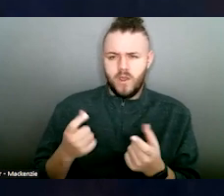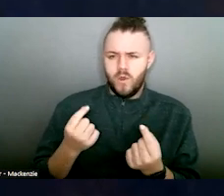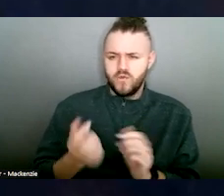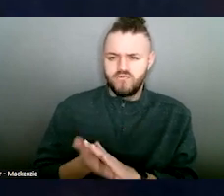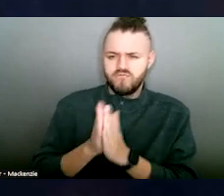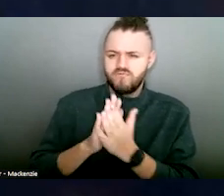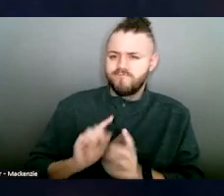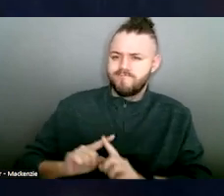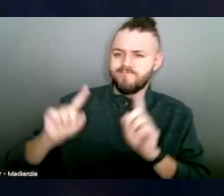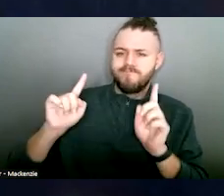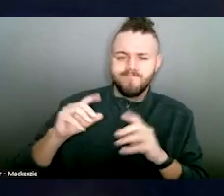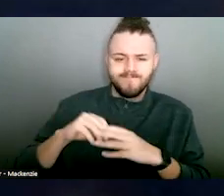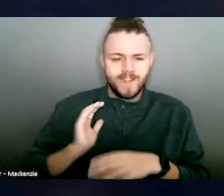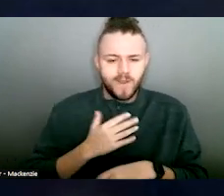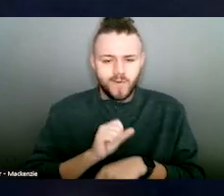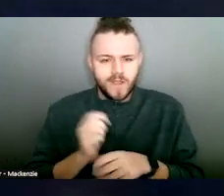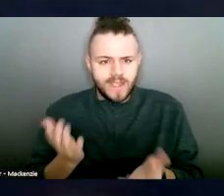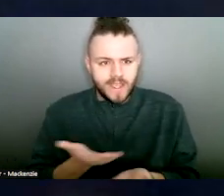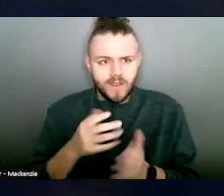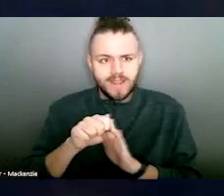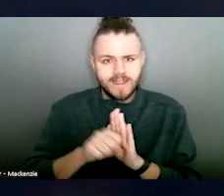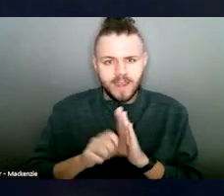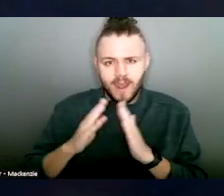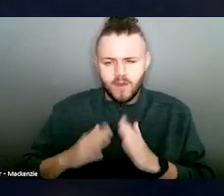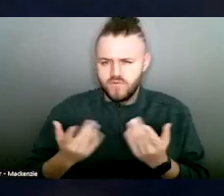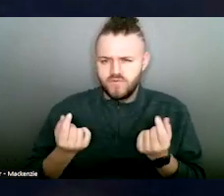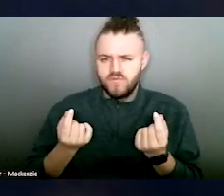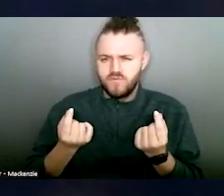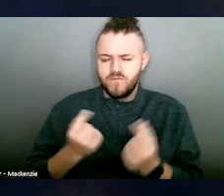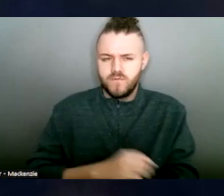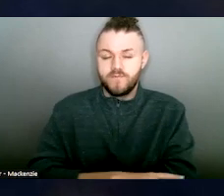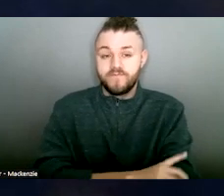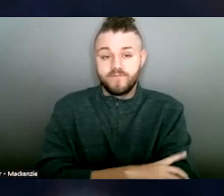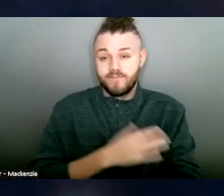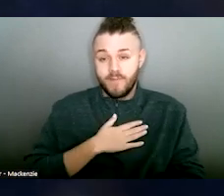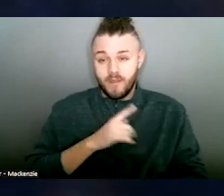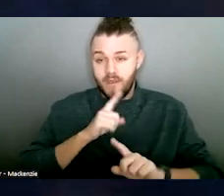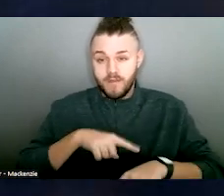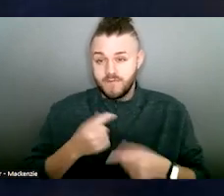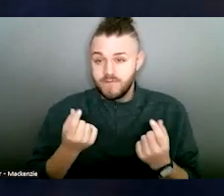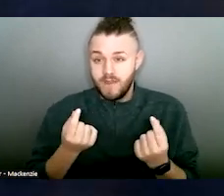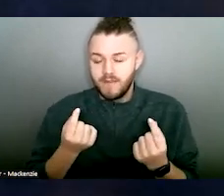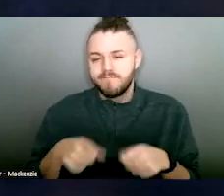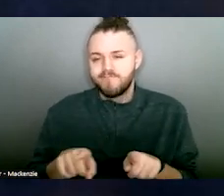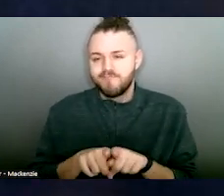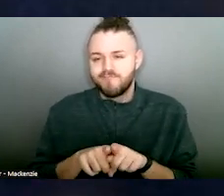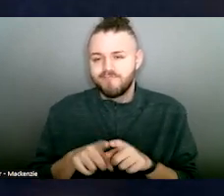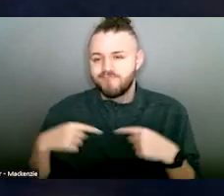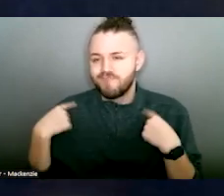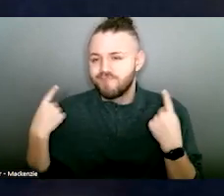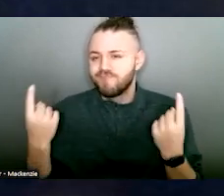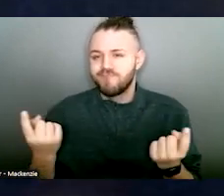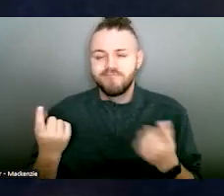in the work that we do here at the statehouse? And my answer is really always the same, and that is,